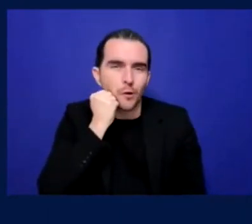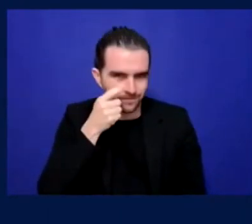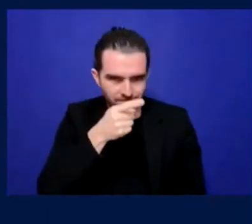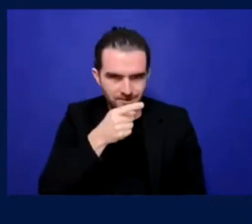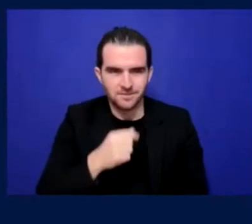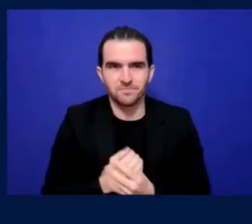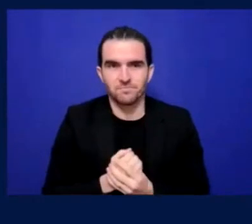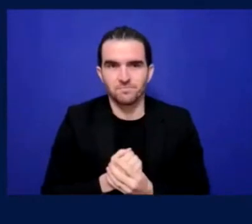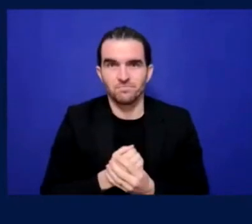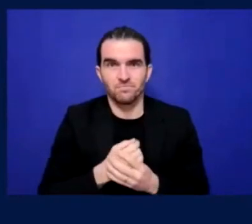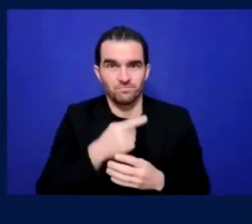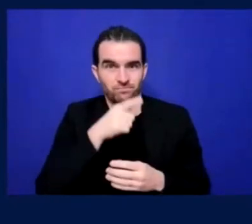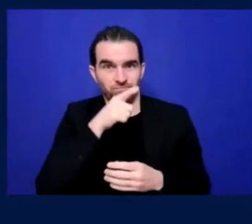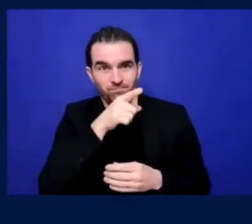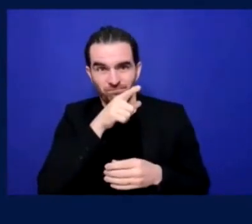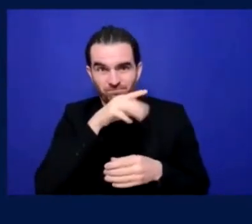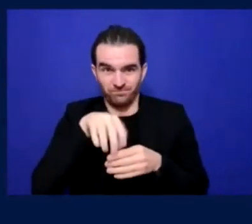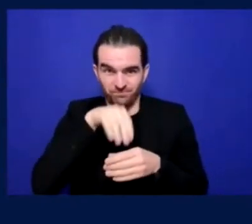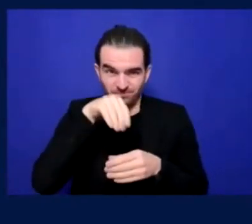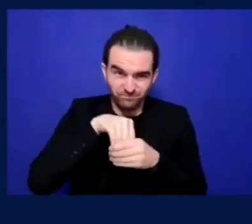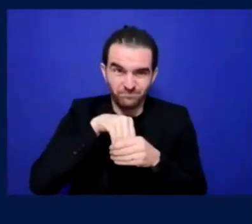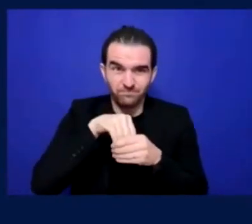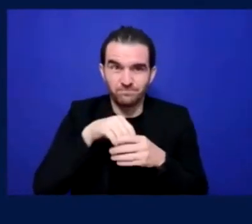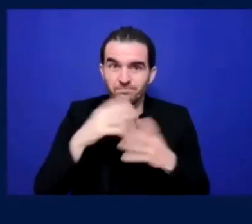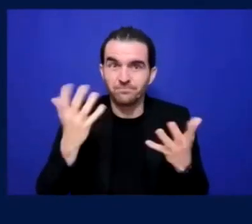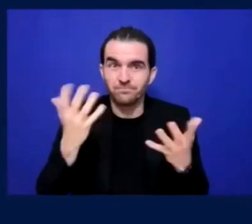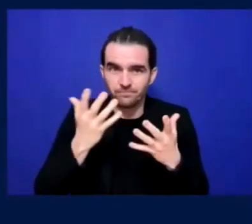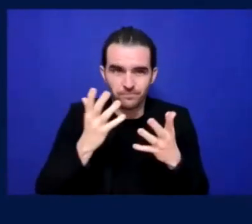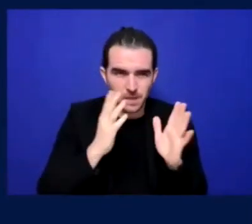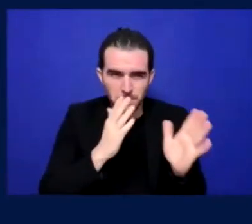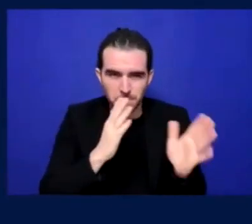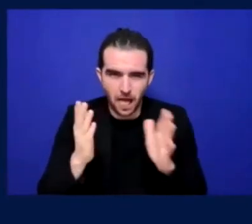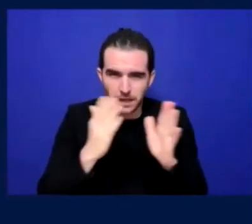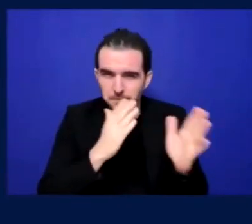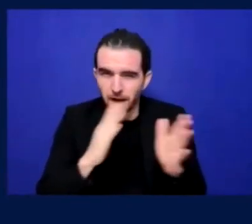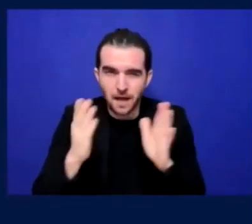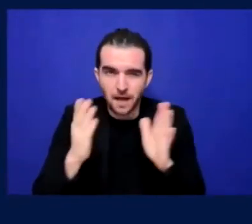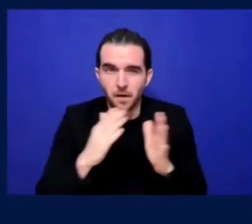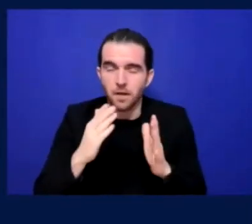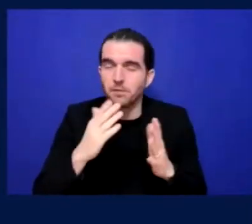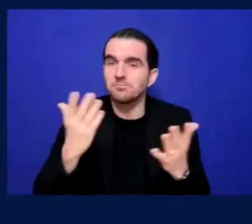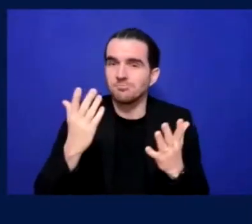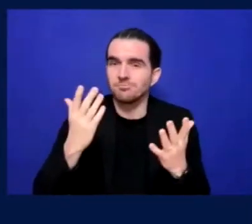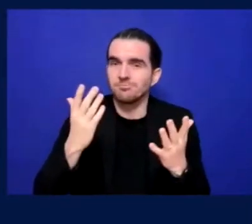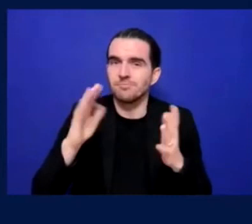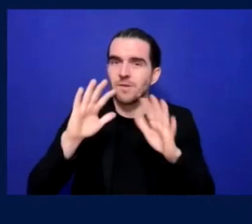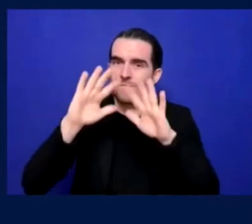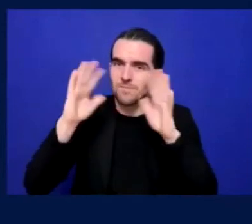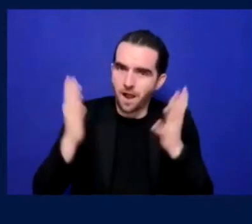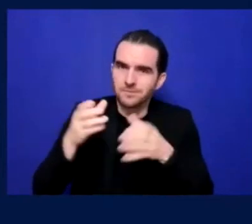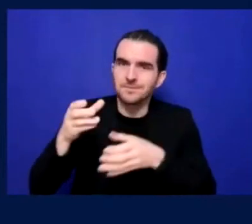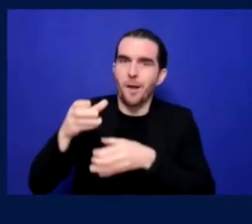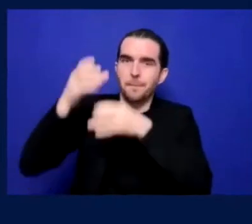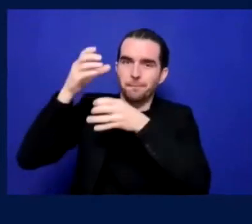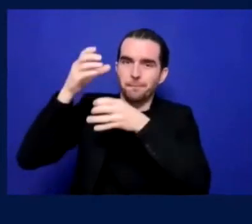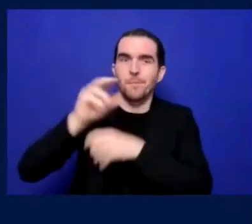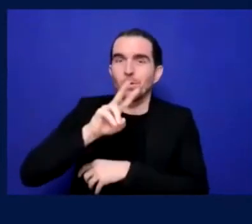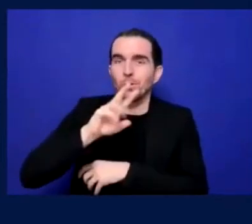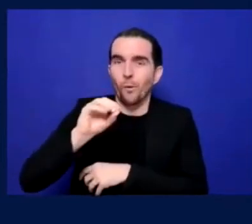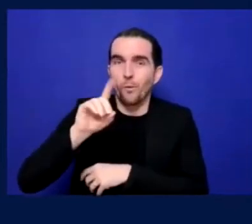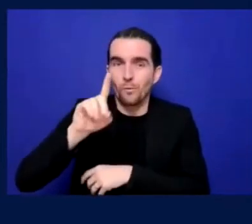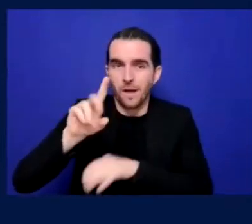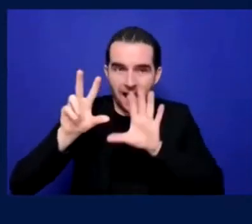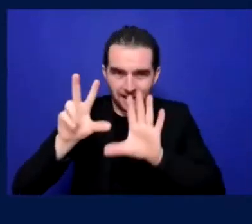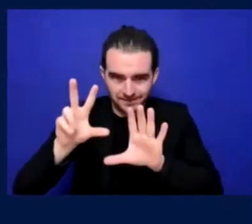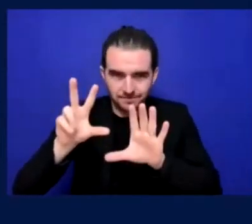you've gone as a neutral fan to see other, other stadiums. Can you tell us, um, what you enjoy from going, uh, to away matches?